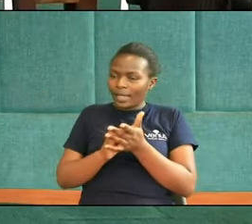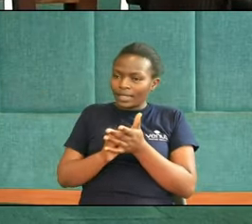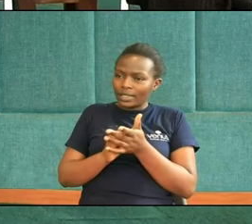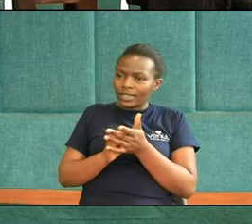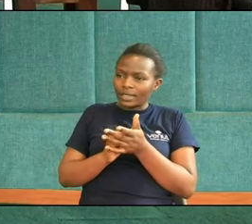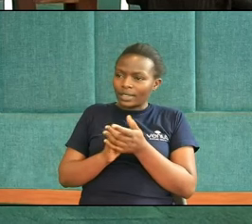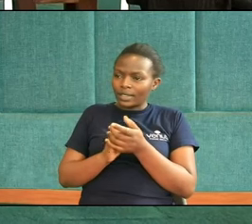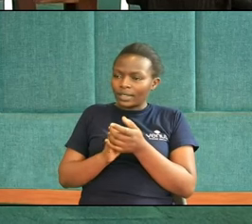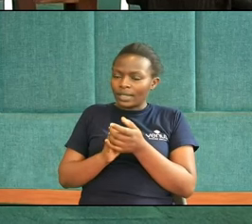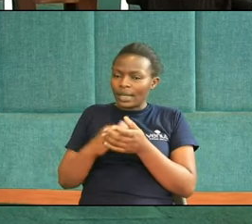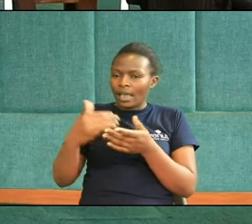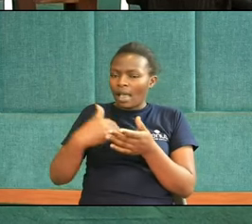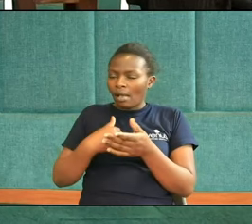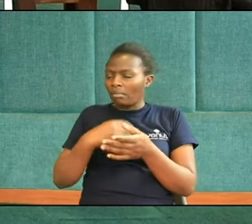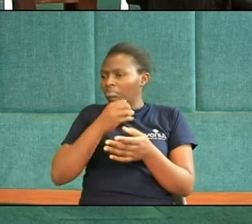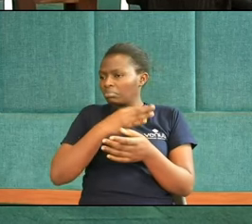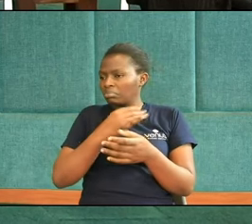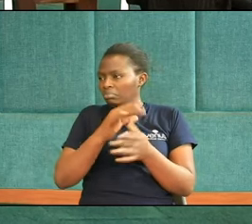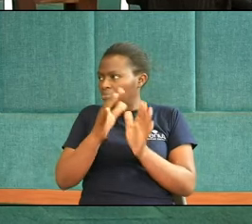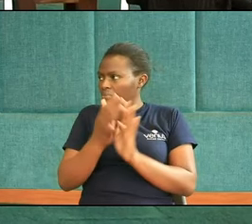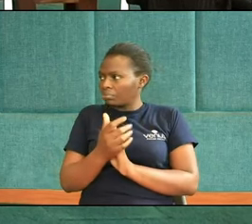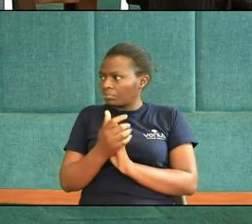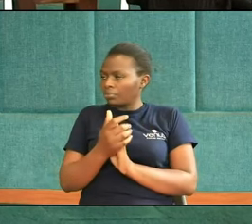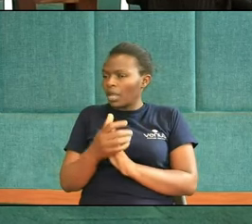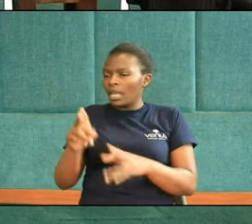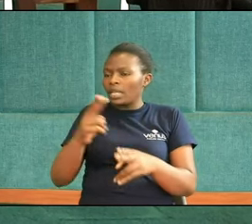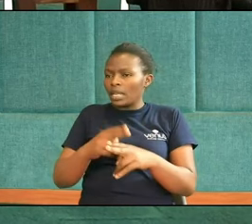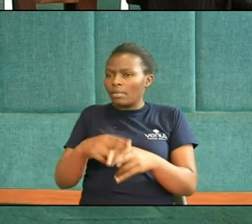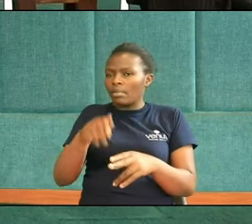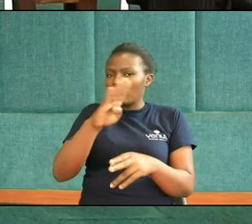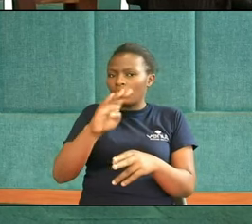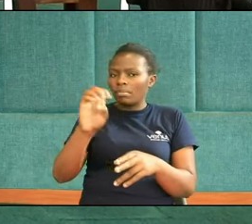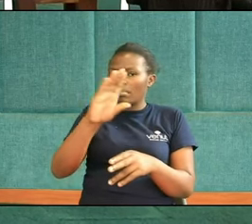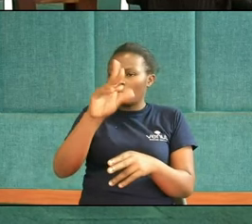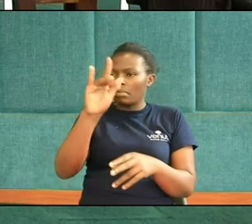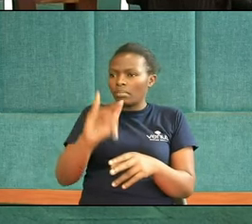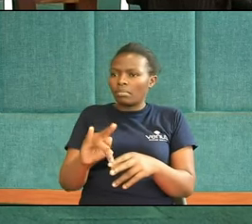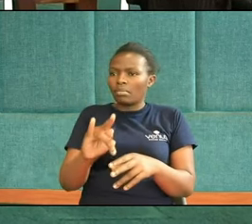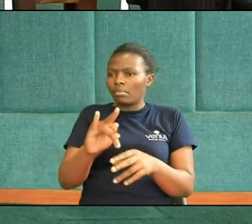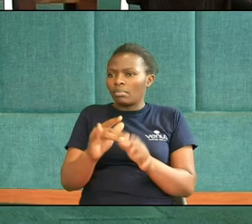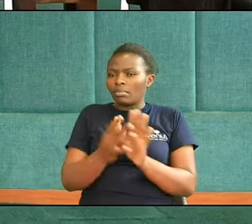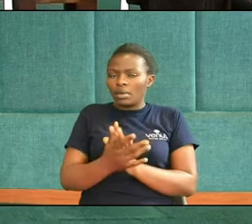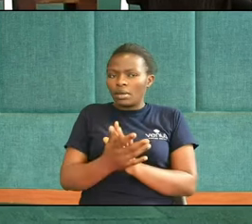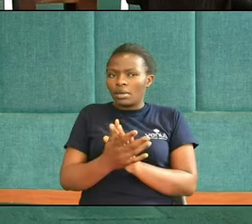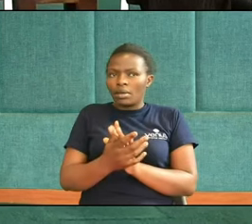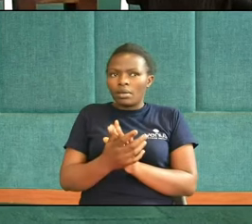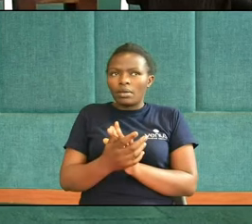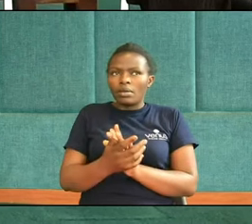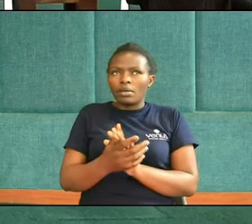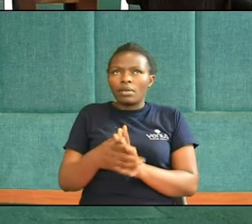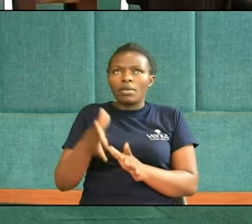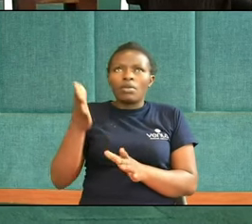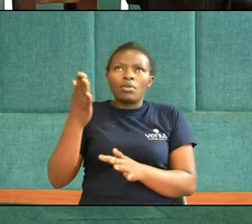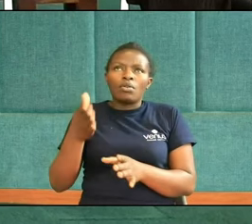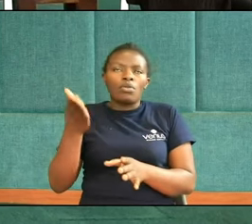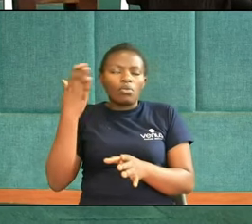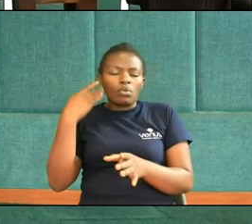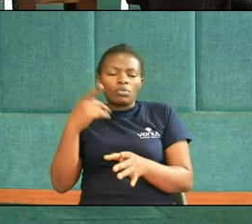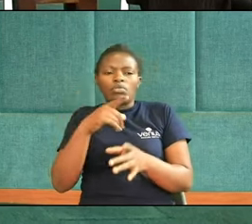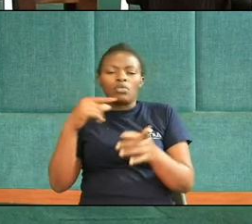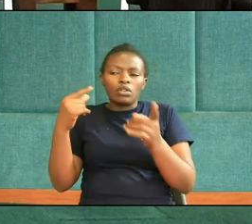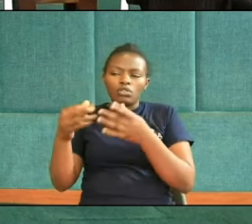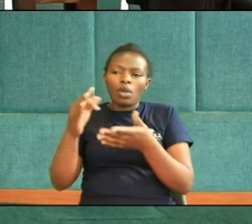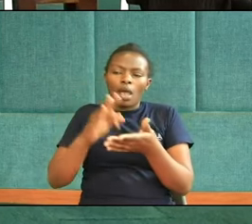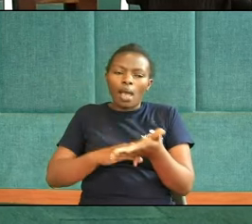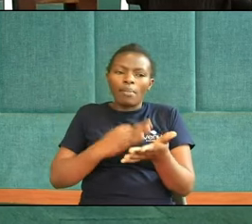planes Yeah And she Called Becky And she Went to a plane For her first flight But she didn't